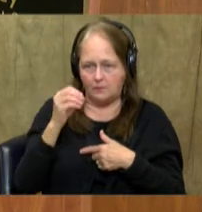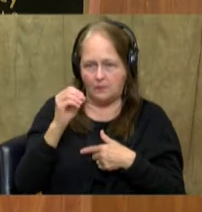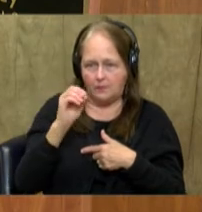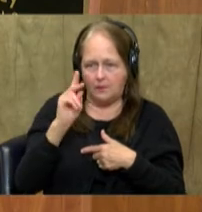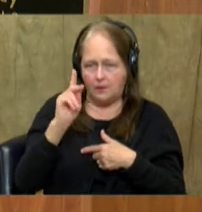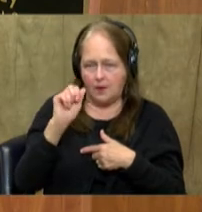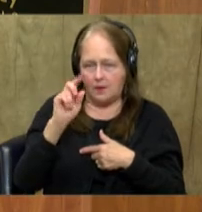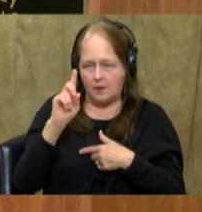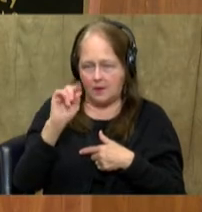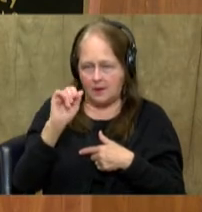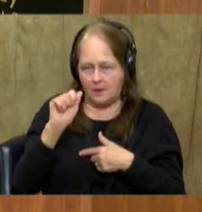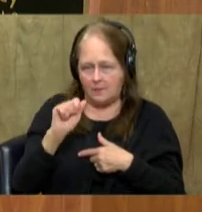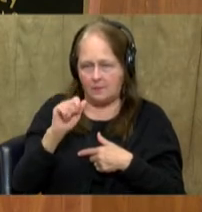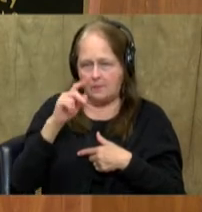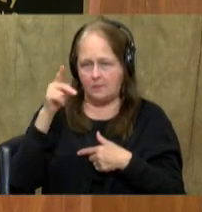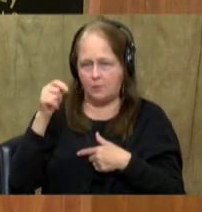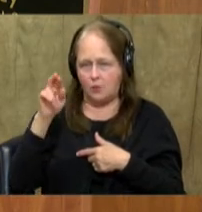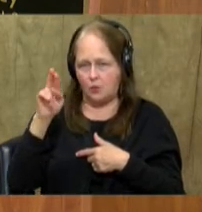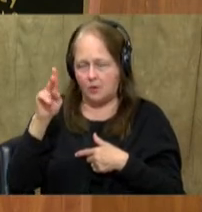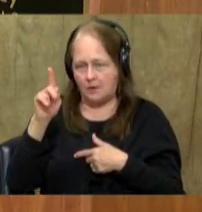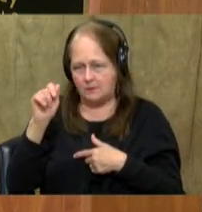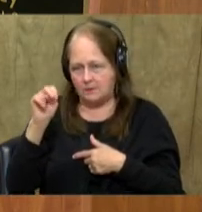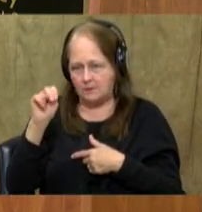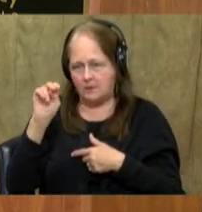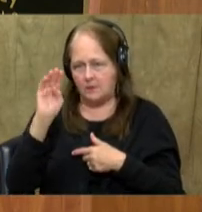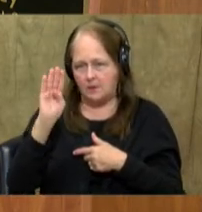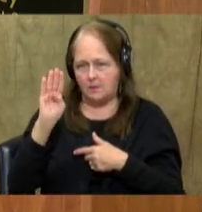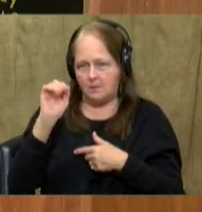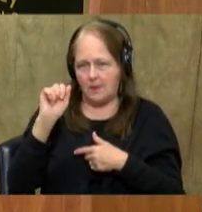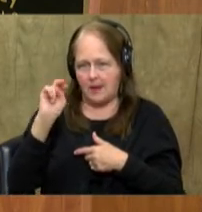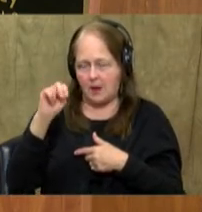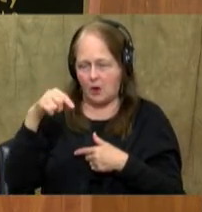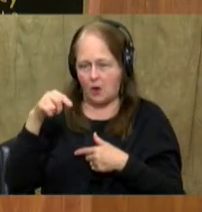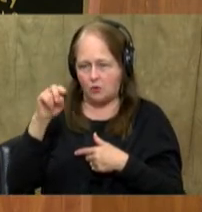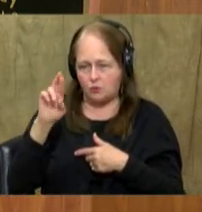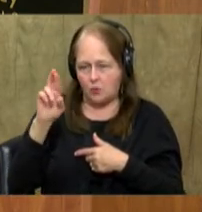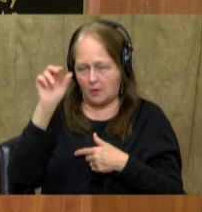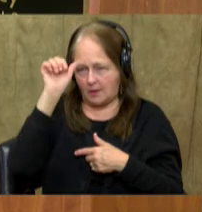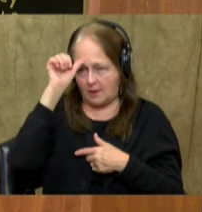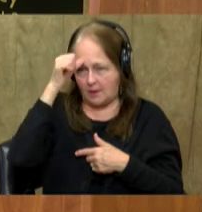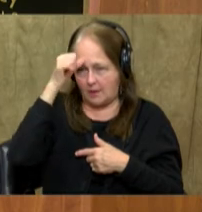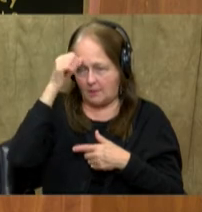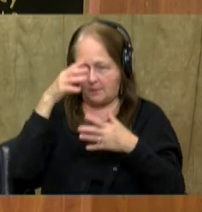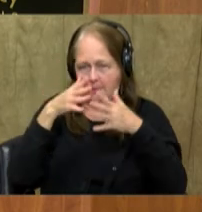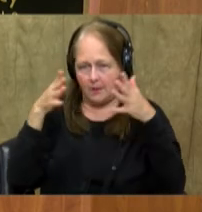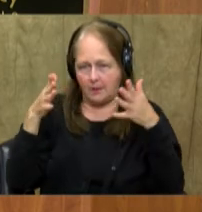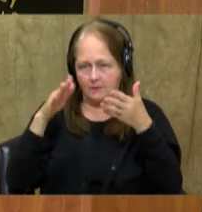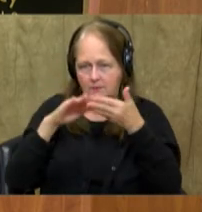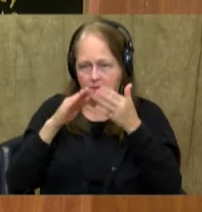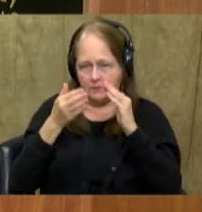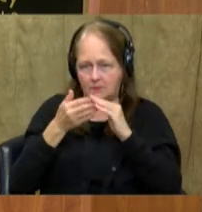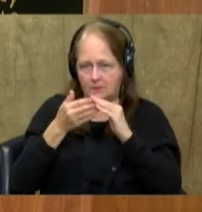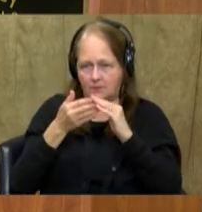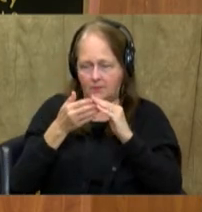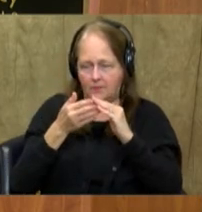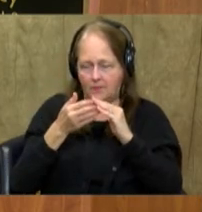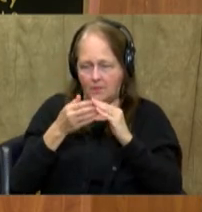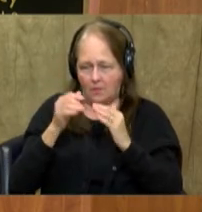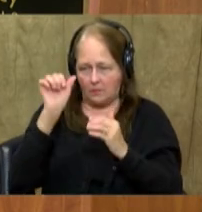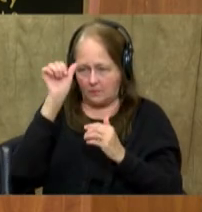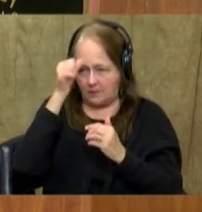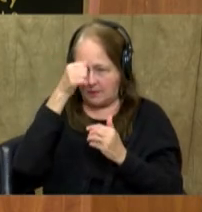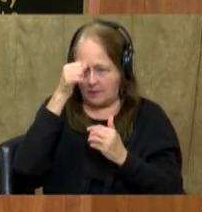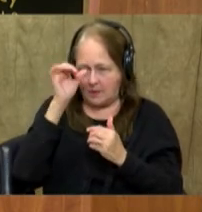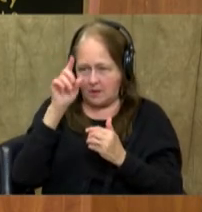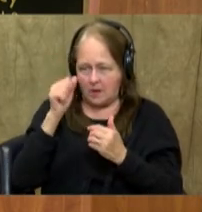Karachi, Pakistan, Lahore, Pakistan, and Bangalore, India are some of the world's biggest cities. In fact, India has seven